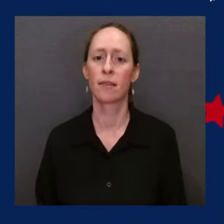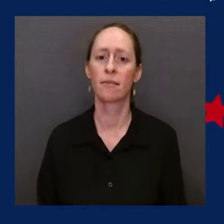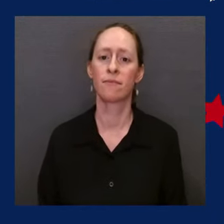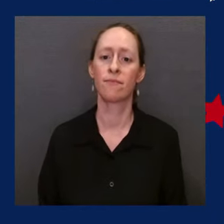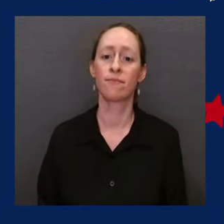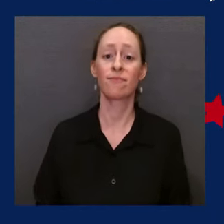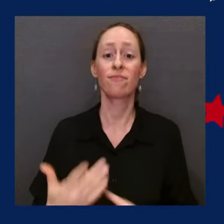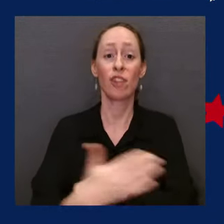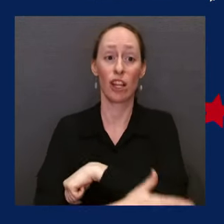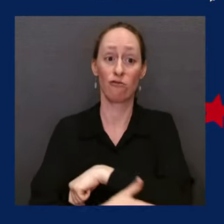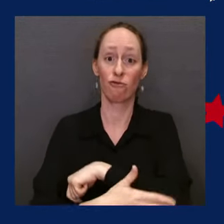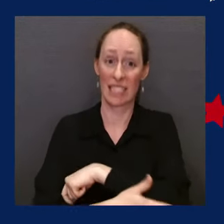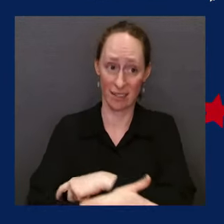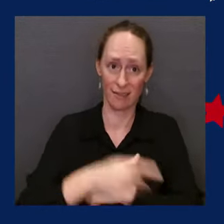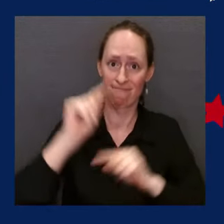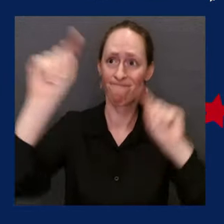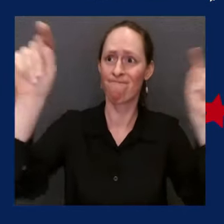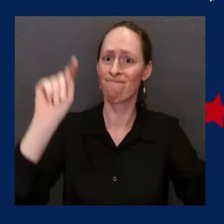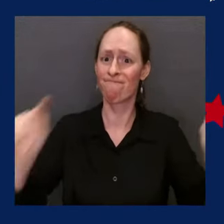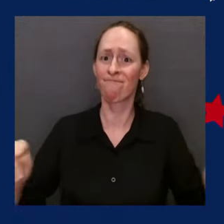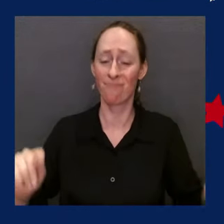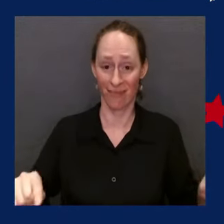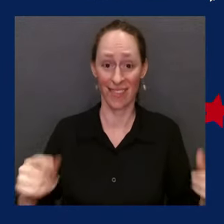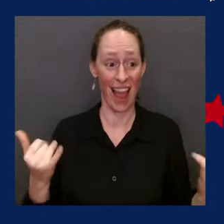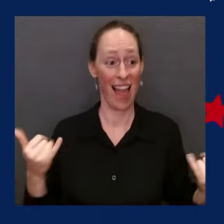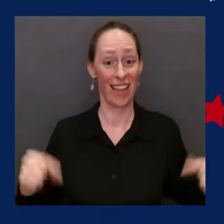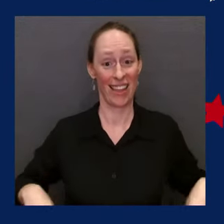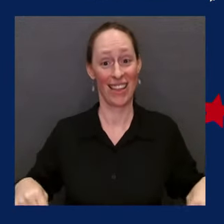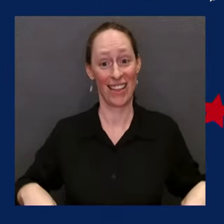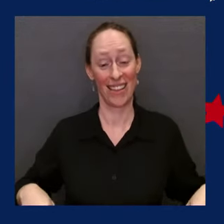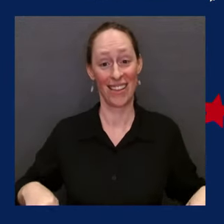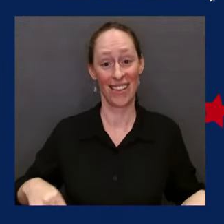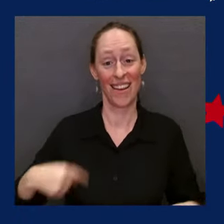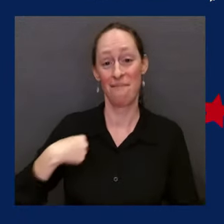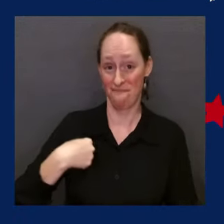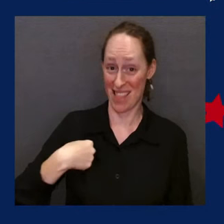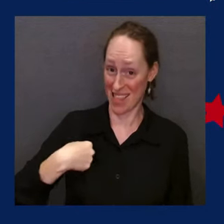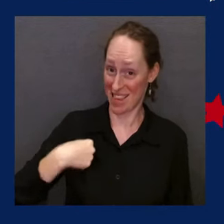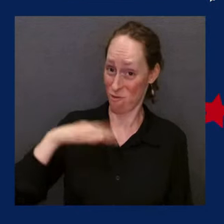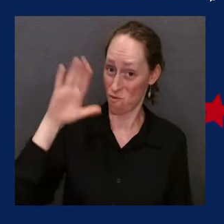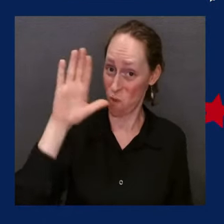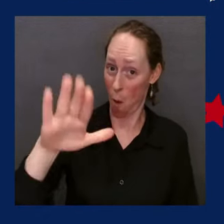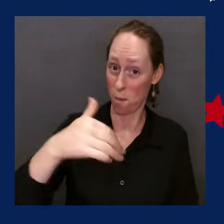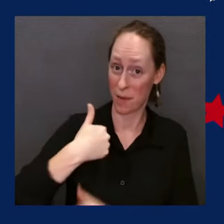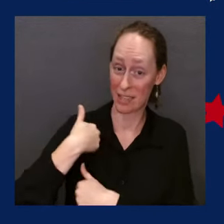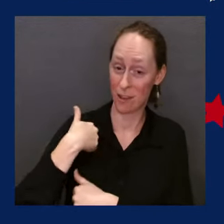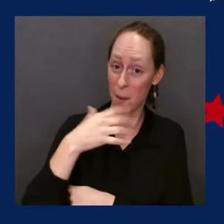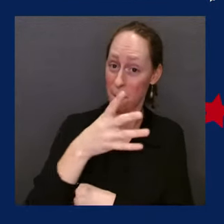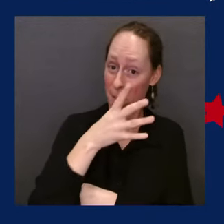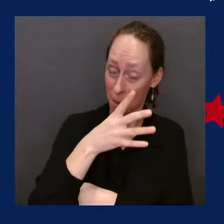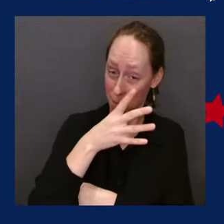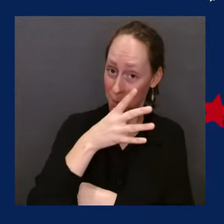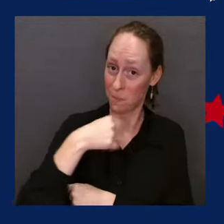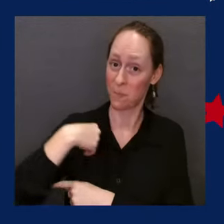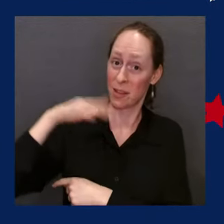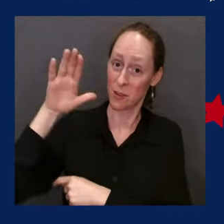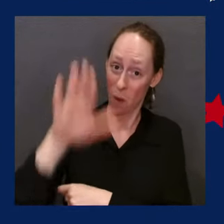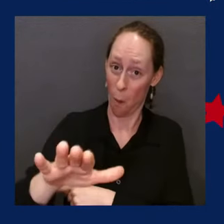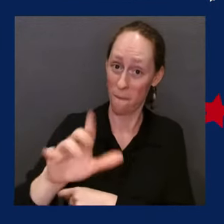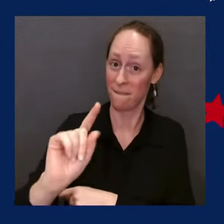honored and proud to share today with you, and I'm proud to be part of this military family.